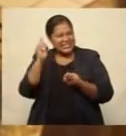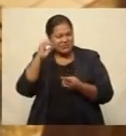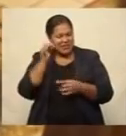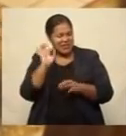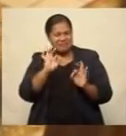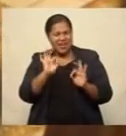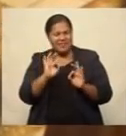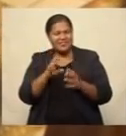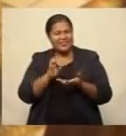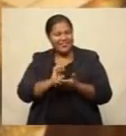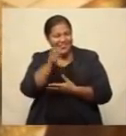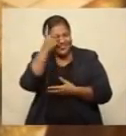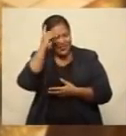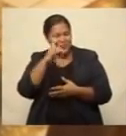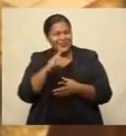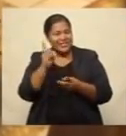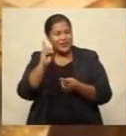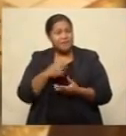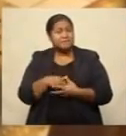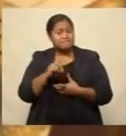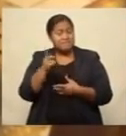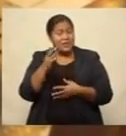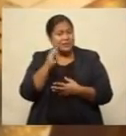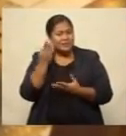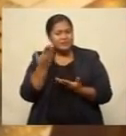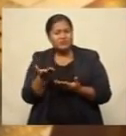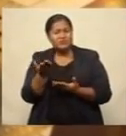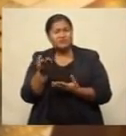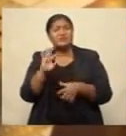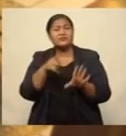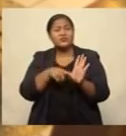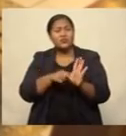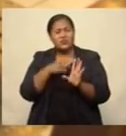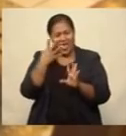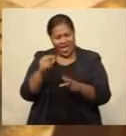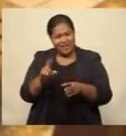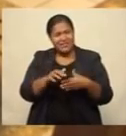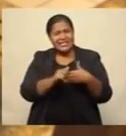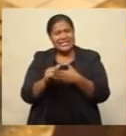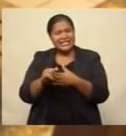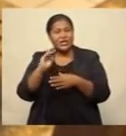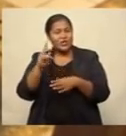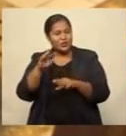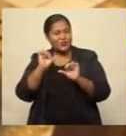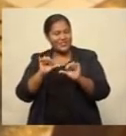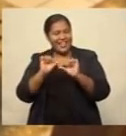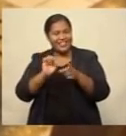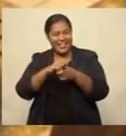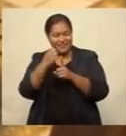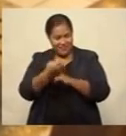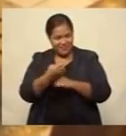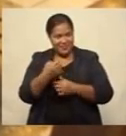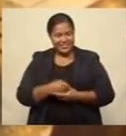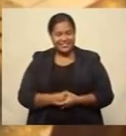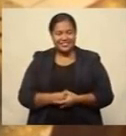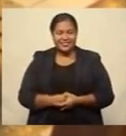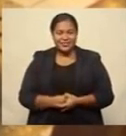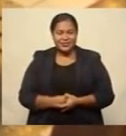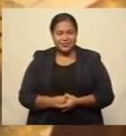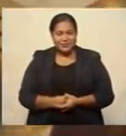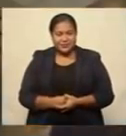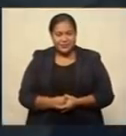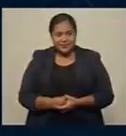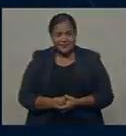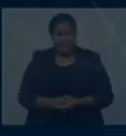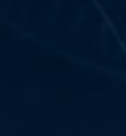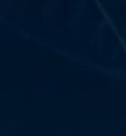The marine biologist is urging youth to take a lead role in protecting the environment. Jay Shulal, FBC News.